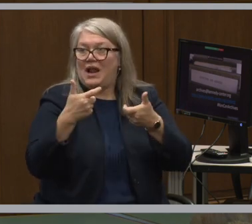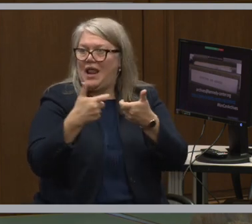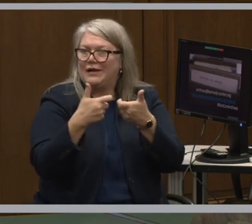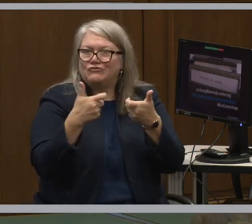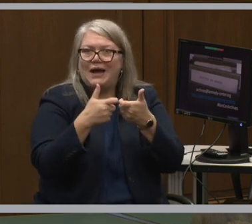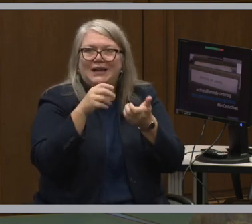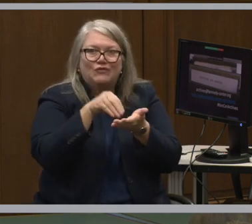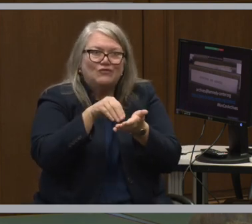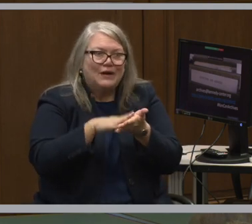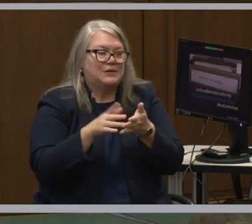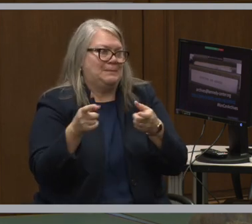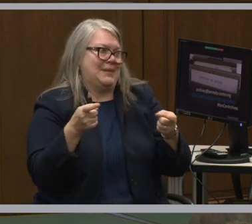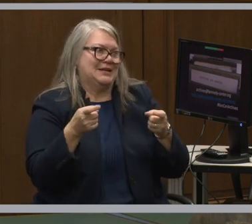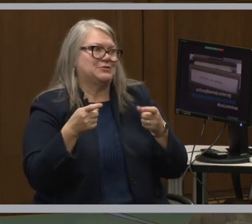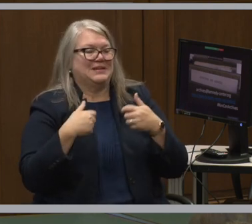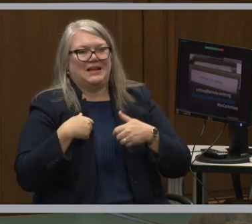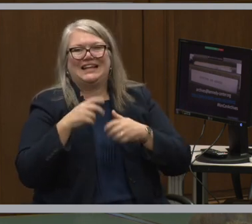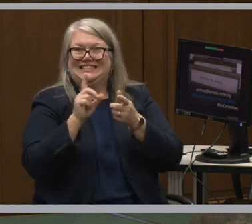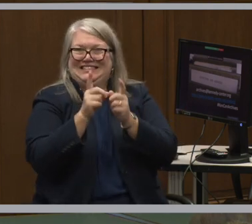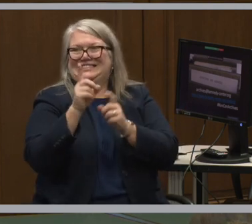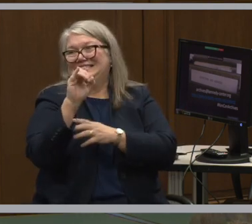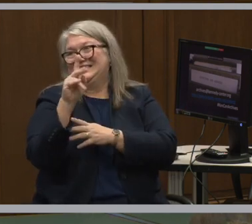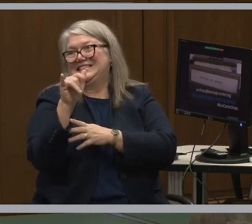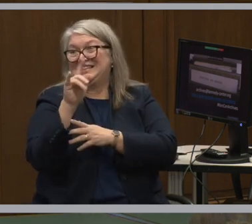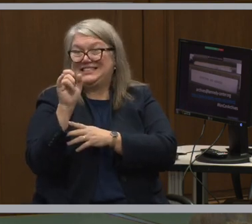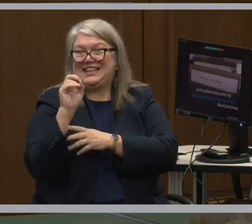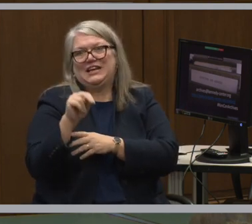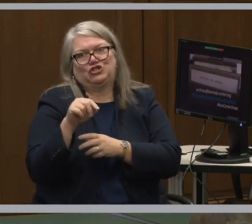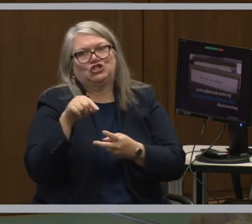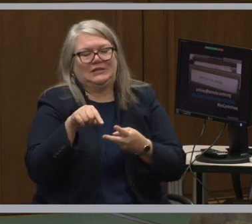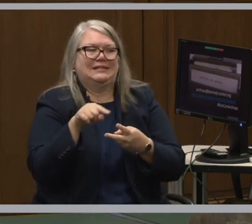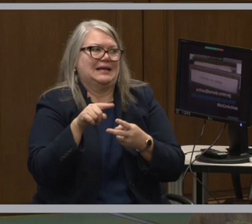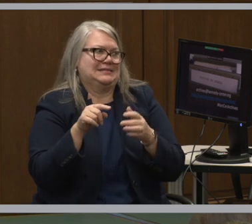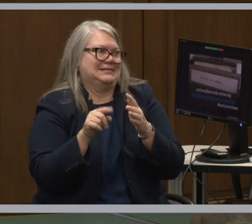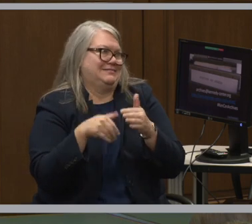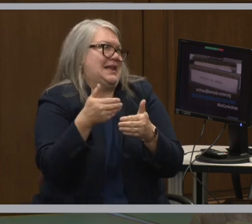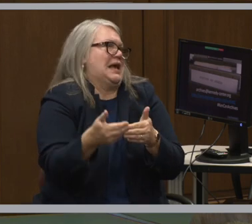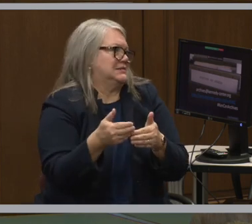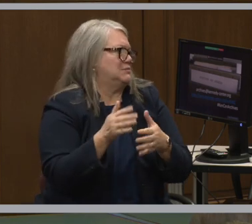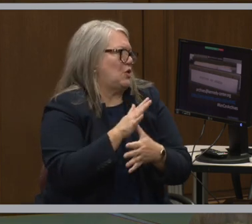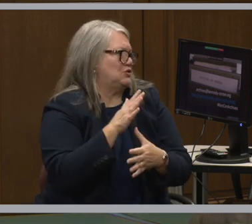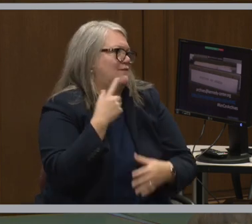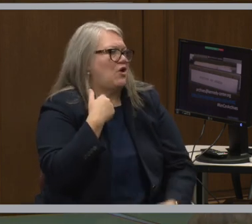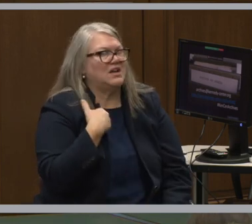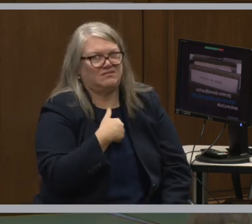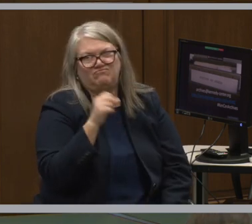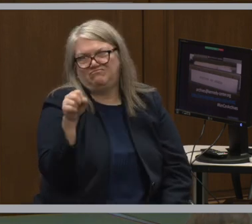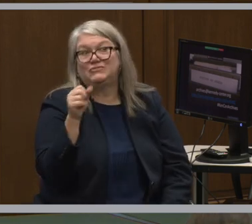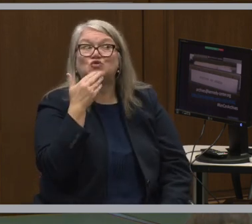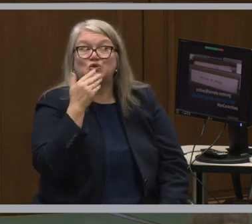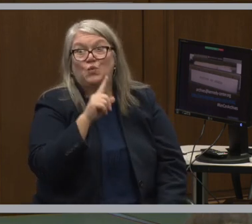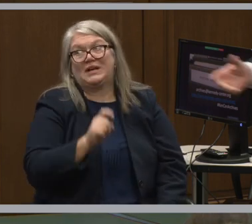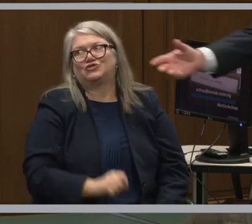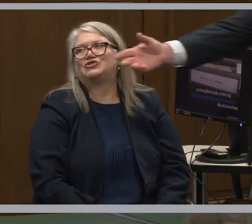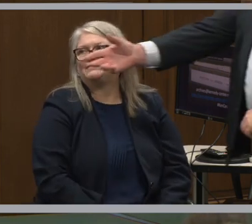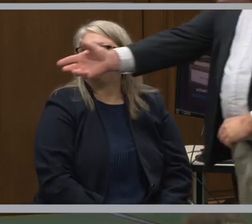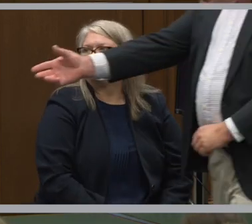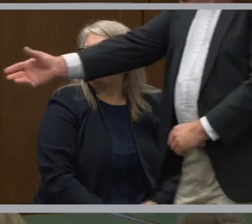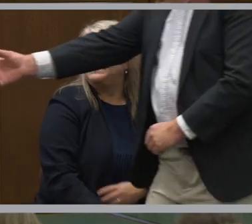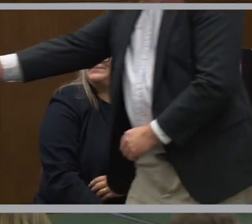records management and digitization, I would say, are some of the things coming up next. That's a very good question.